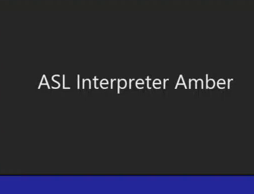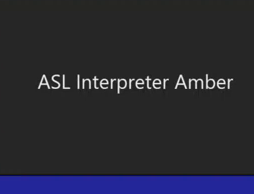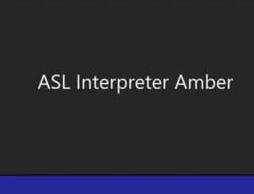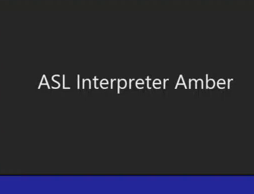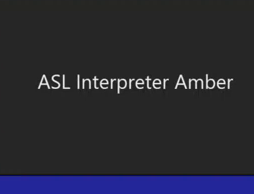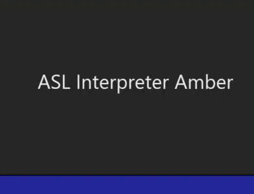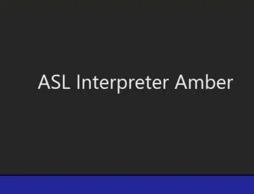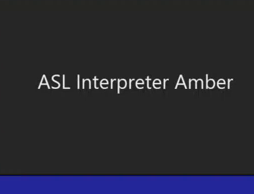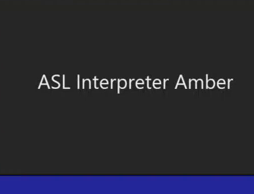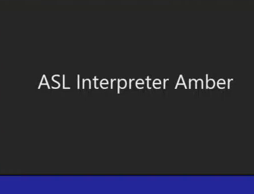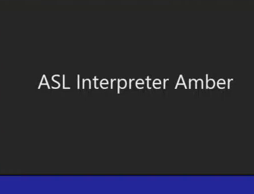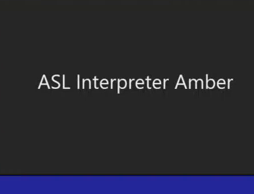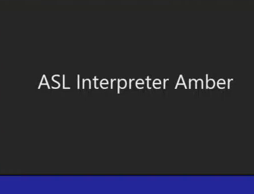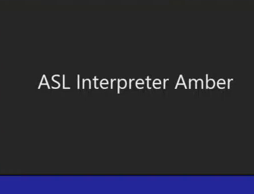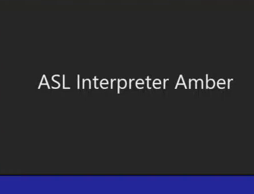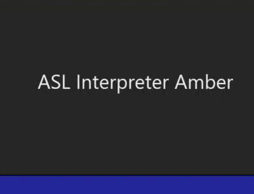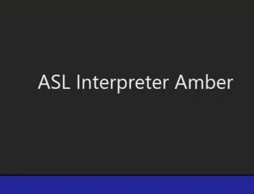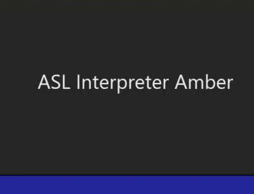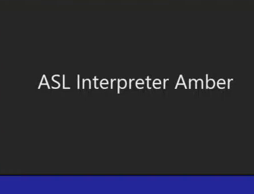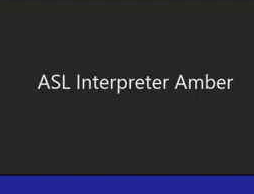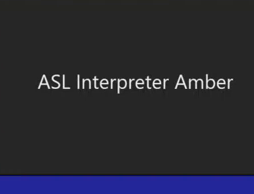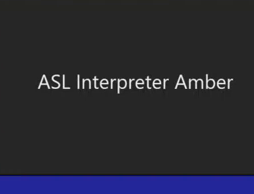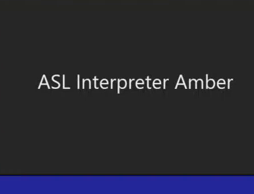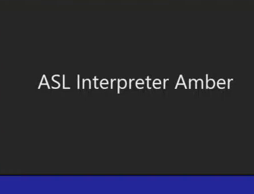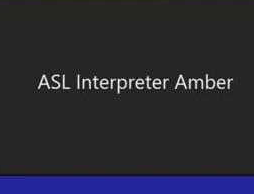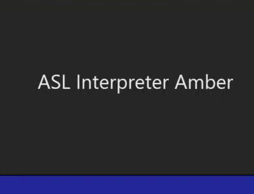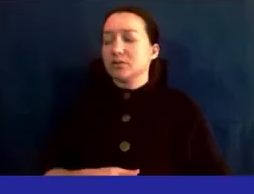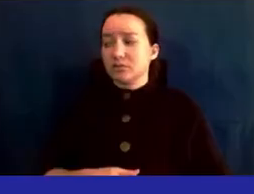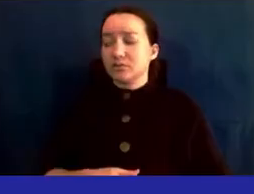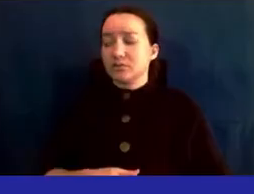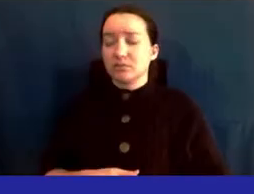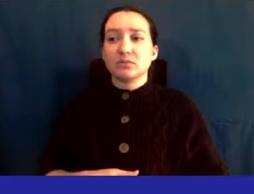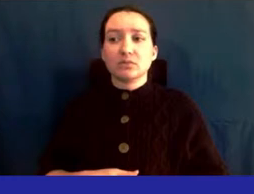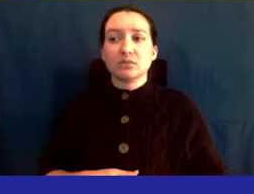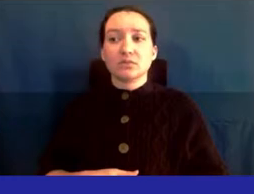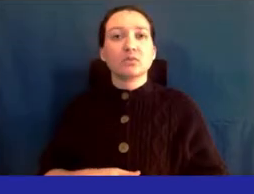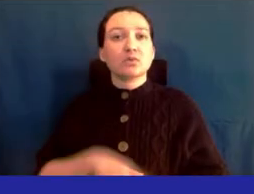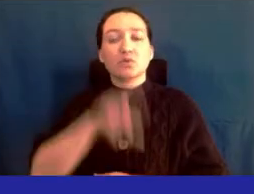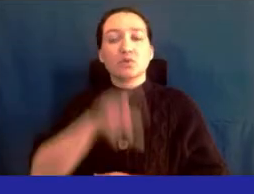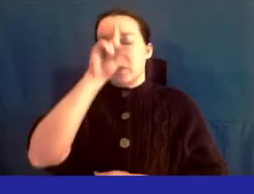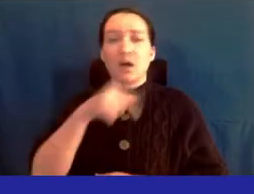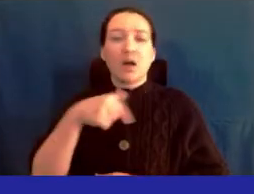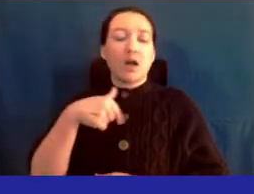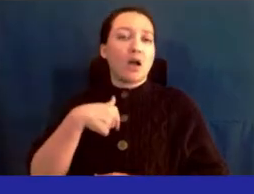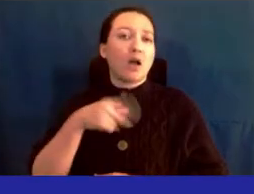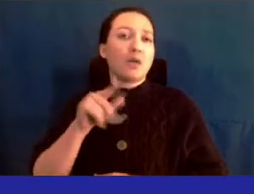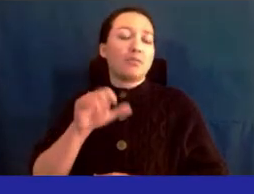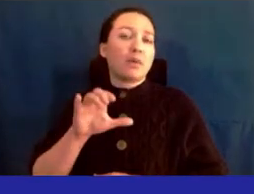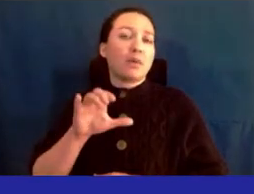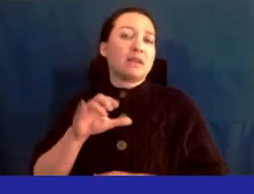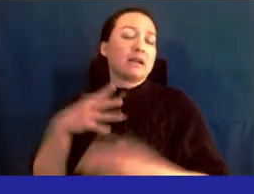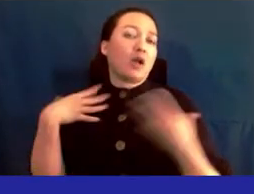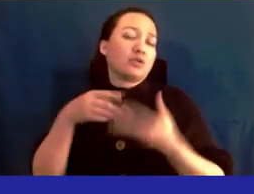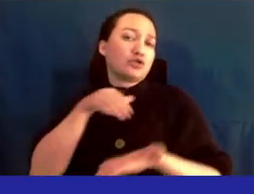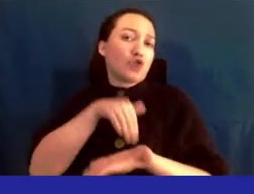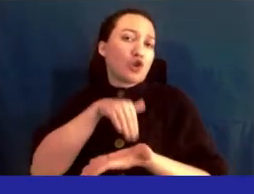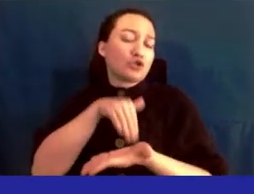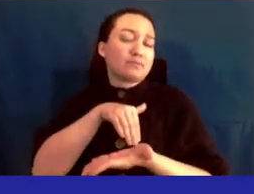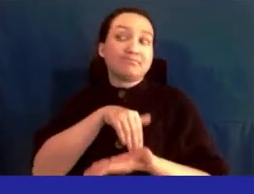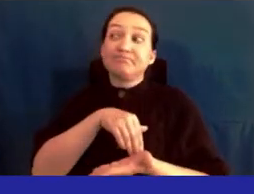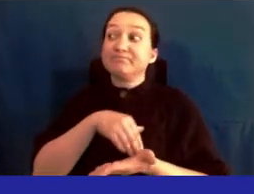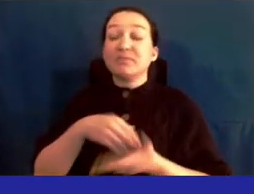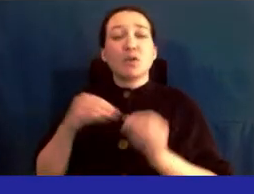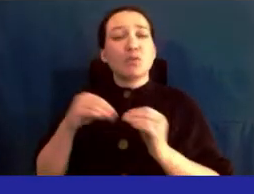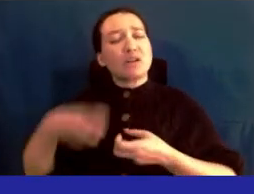at health and hospitals, and I would certainly, a public health doctor, affirm that it's a more difficult